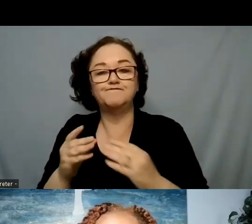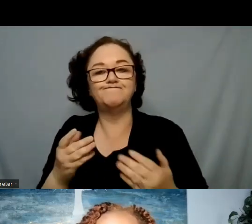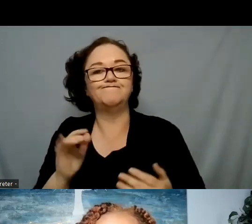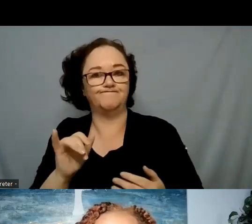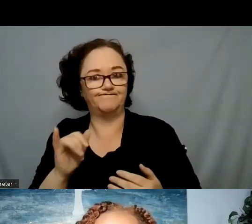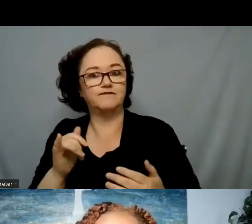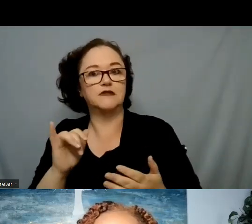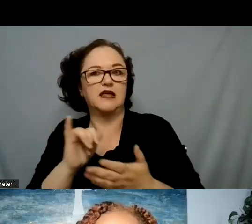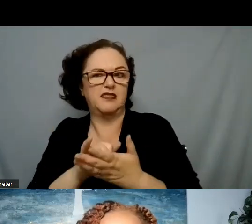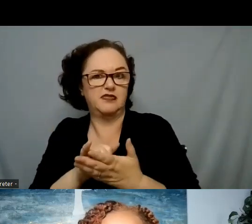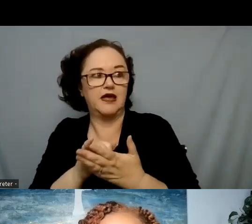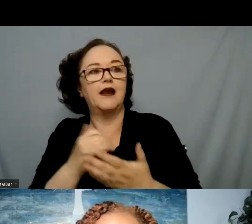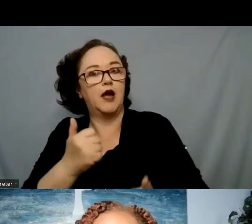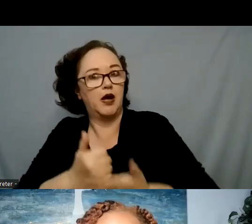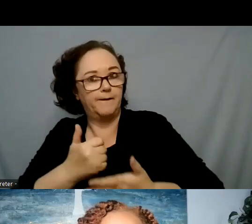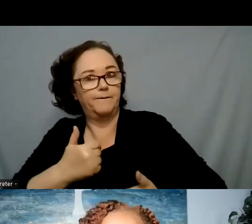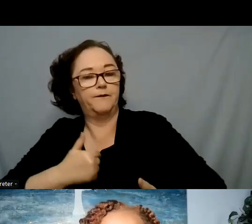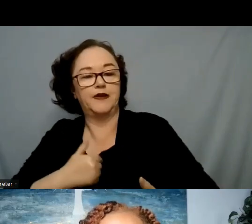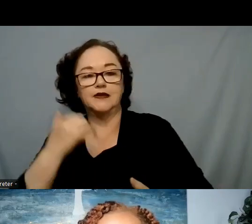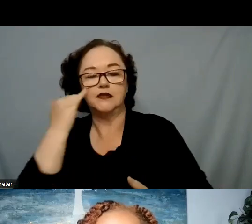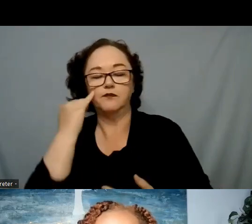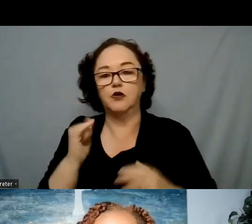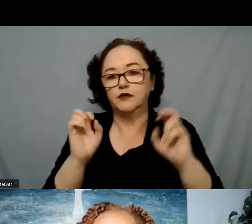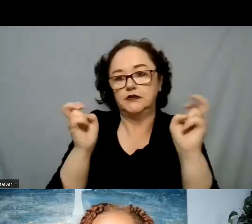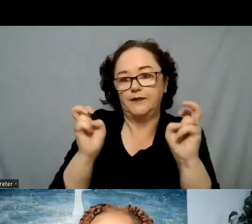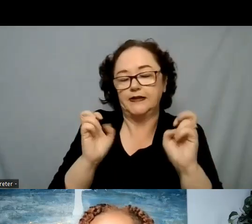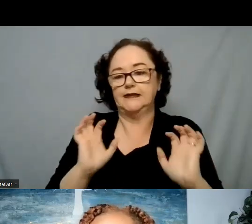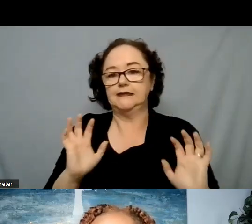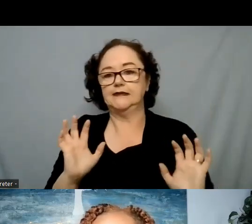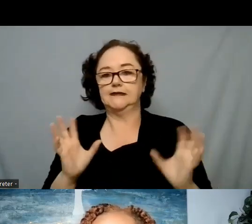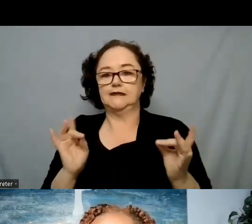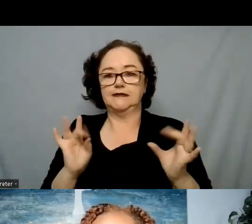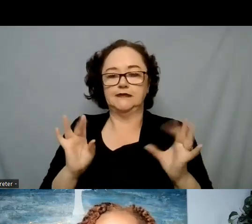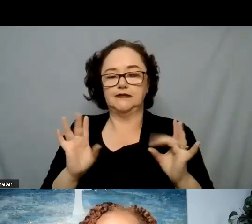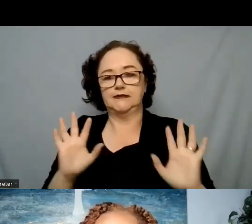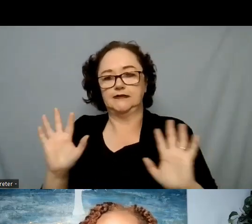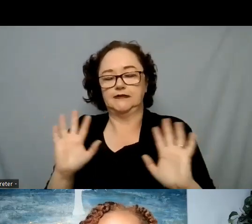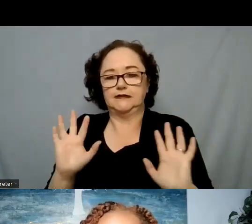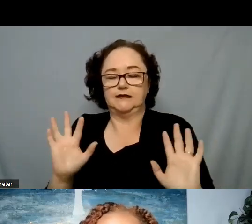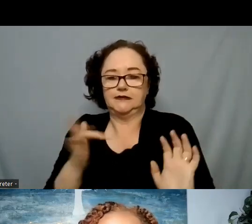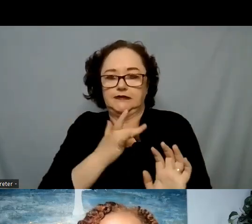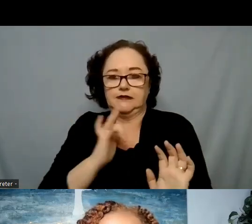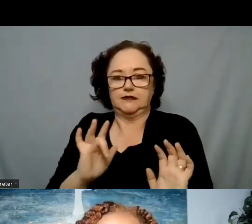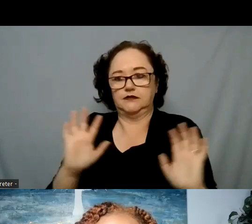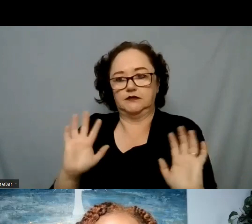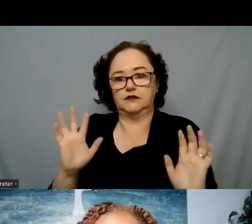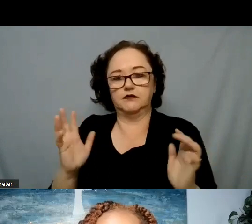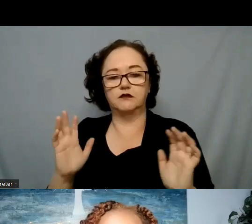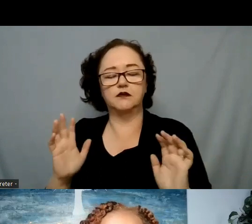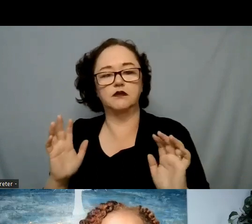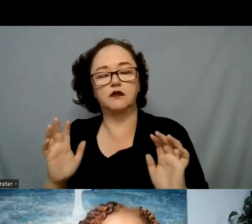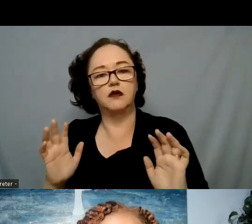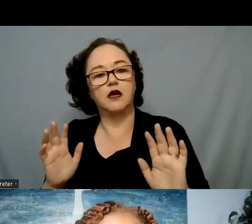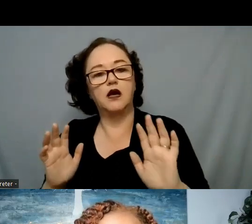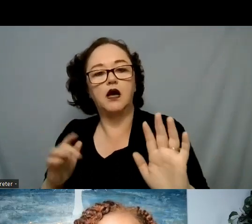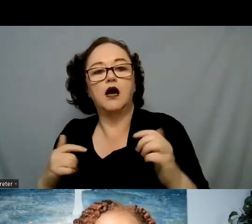So anything that's kind of too sensitive, that's too touchy, because I also I don't want them to open all of these wounds and they're